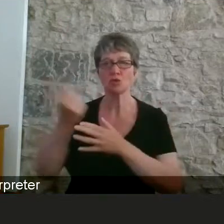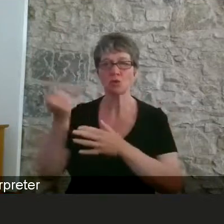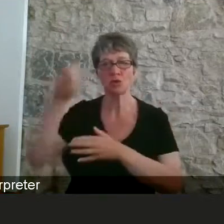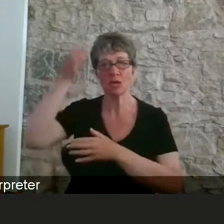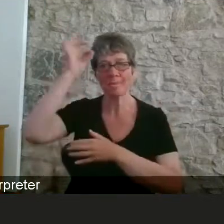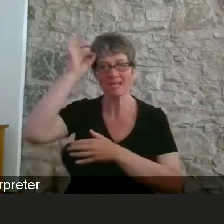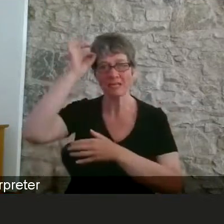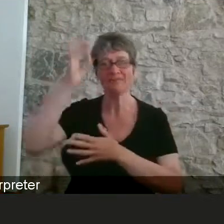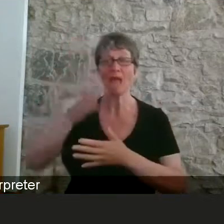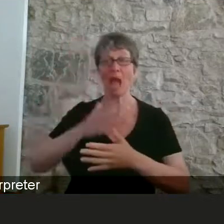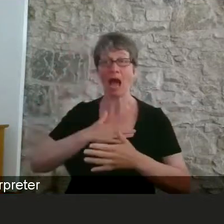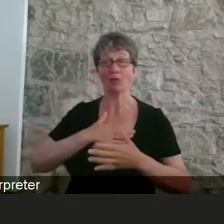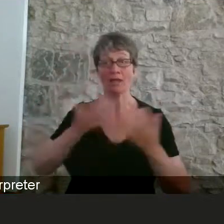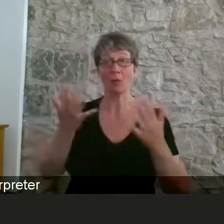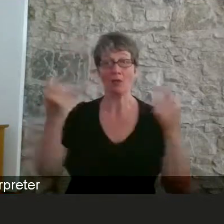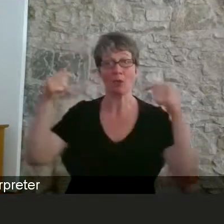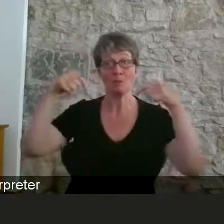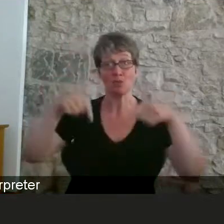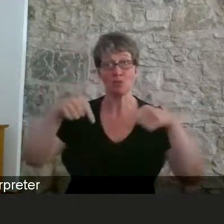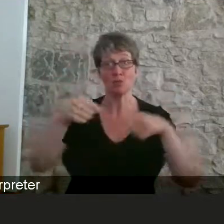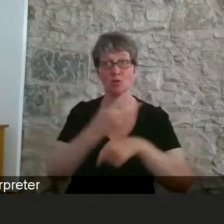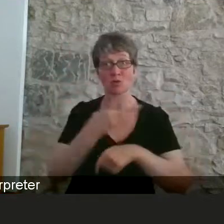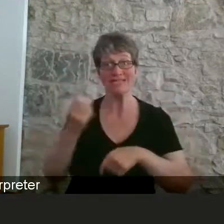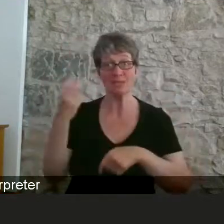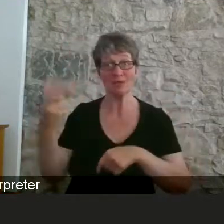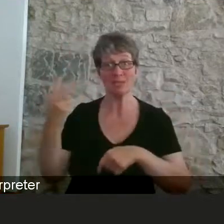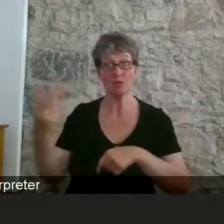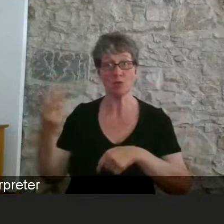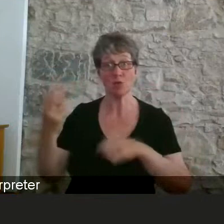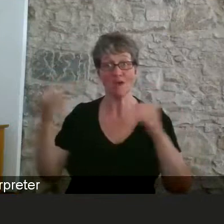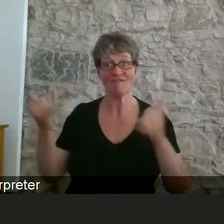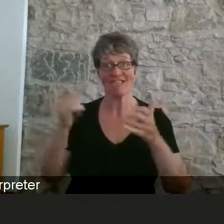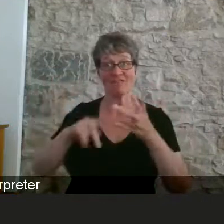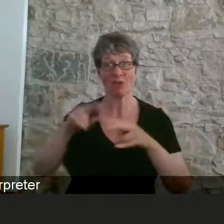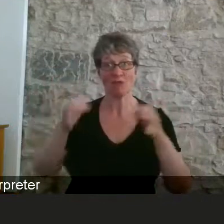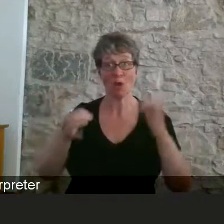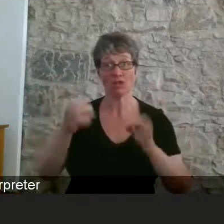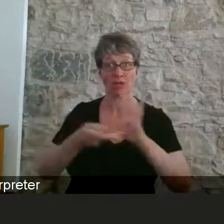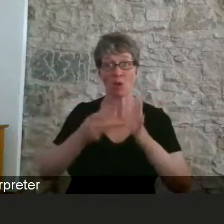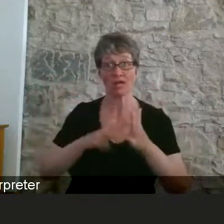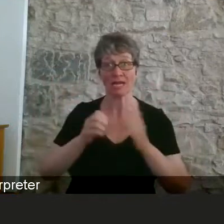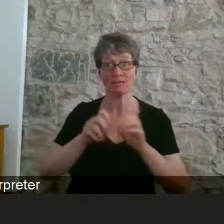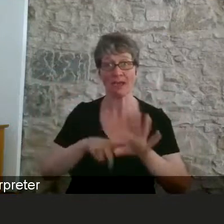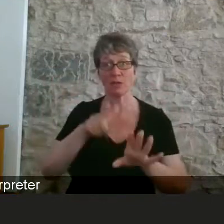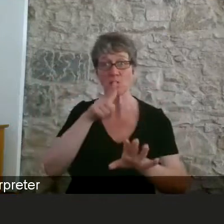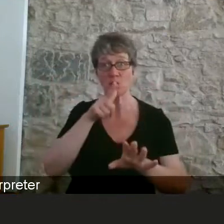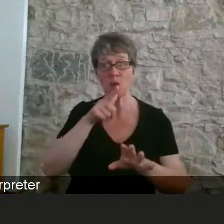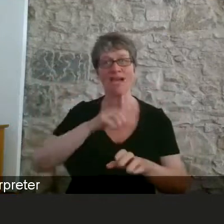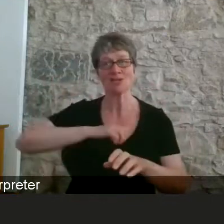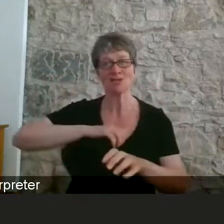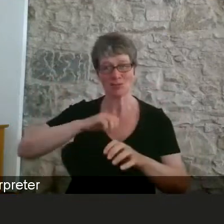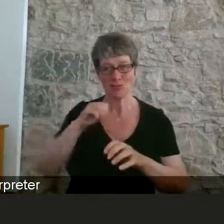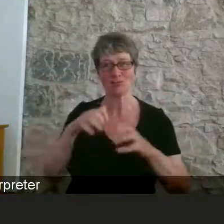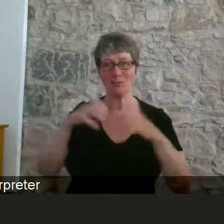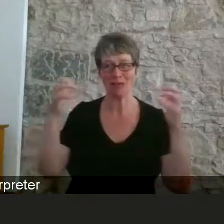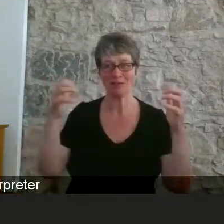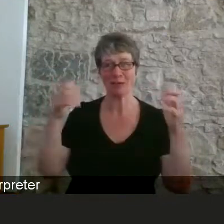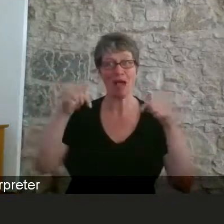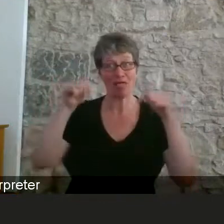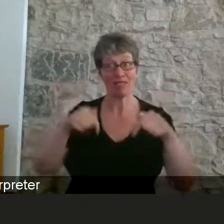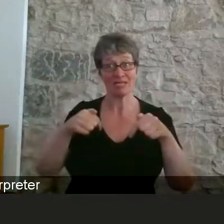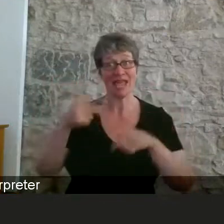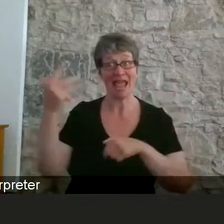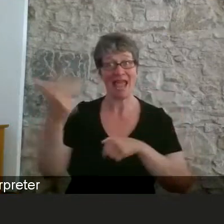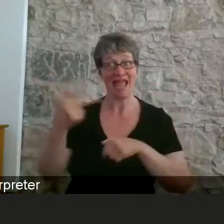2022 Festival of Politics, organised by the Scottish Parliament. This year, we celebrate the festival's 18th year of